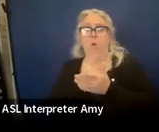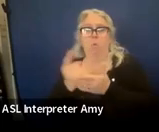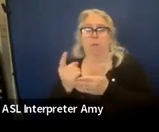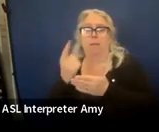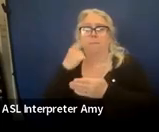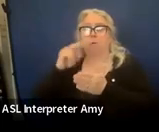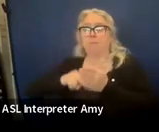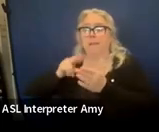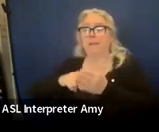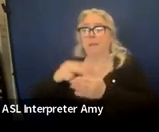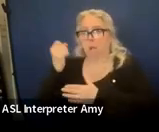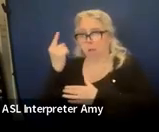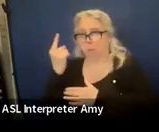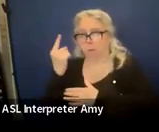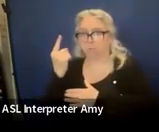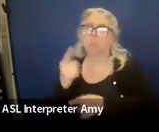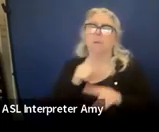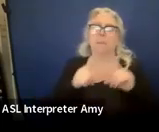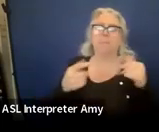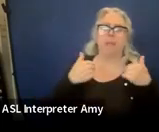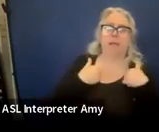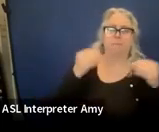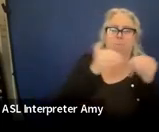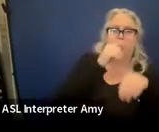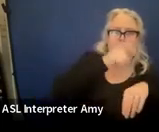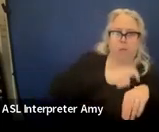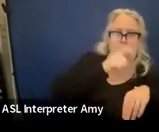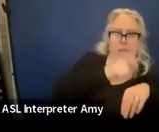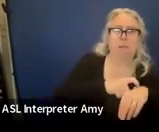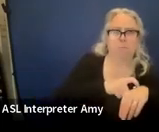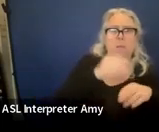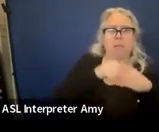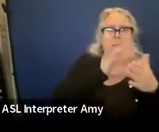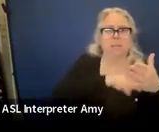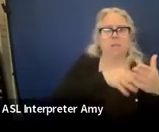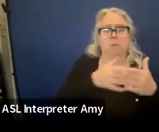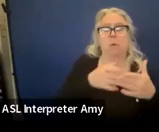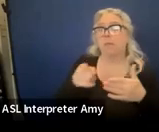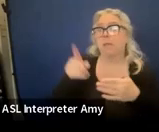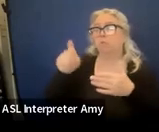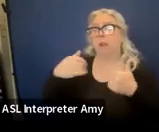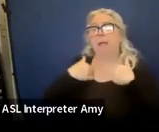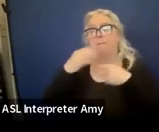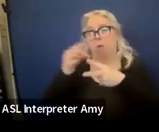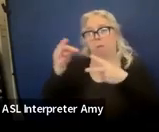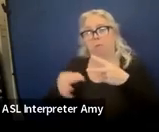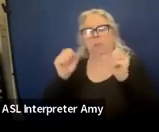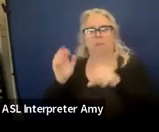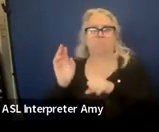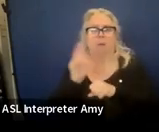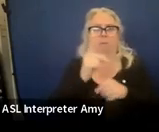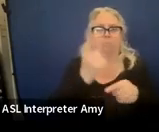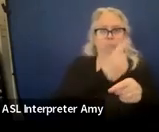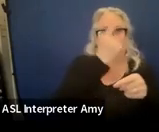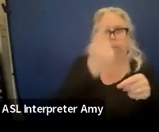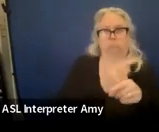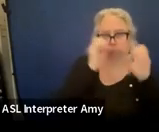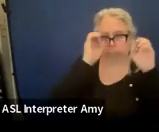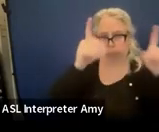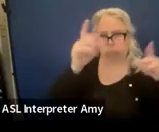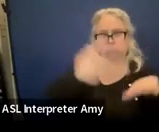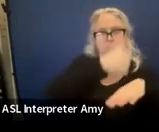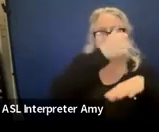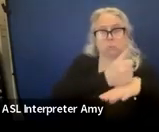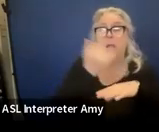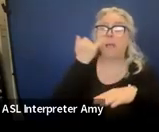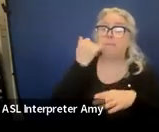schedule. So they should have that option to return to the general ed setting. If the student chooses to